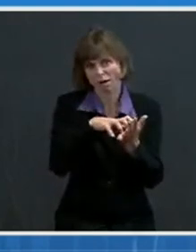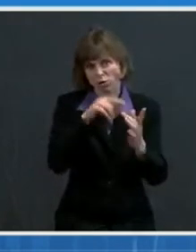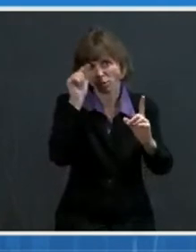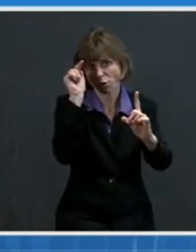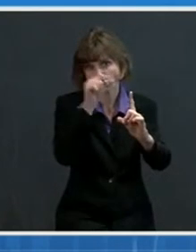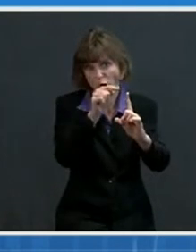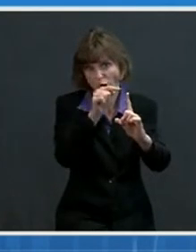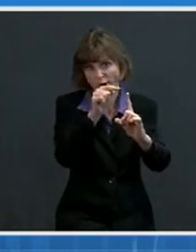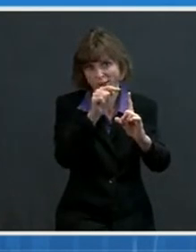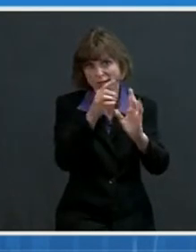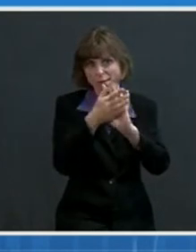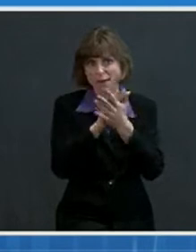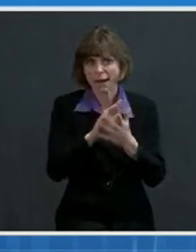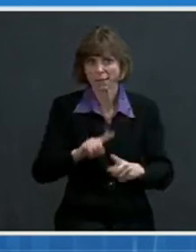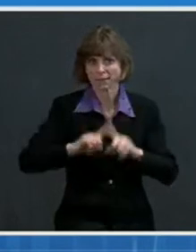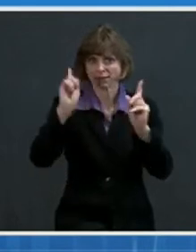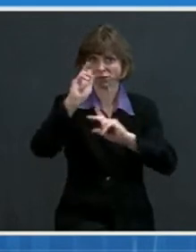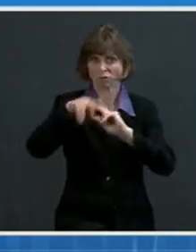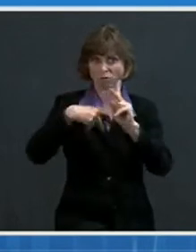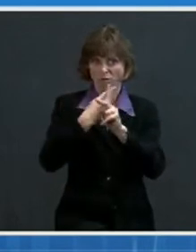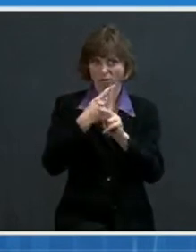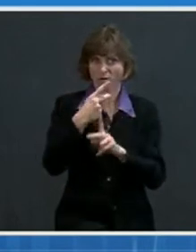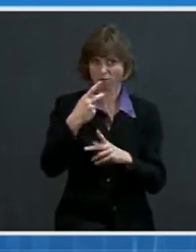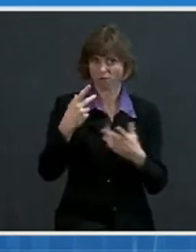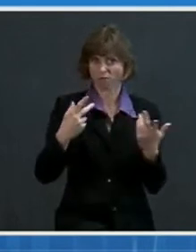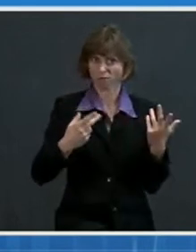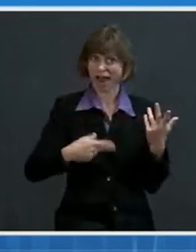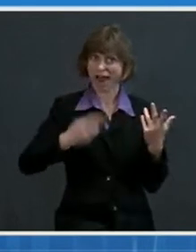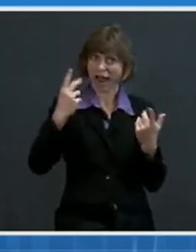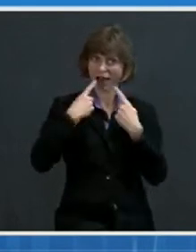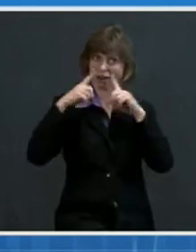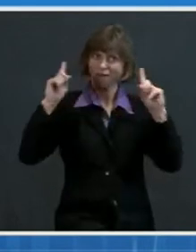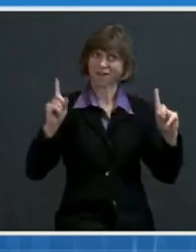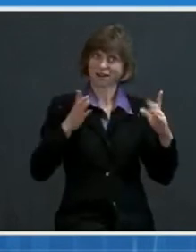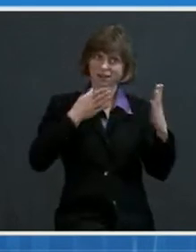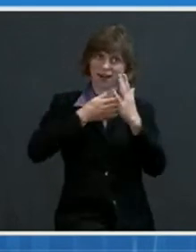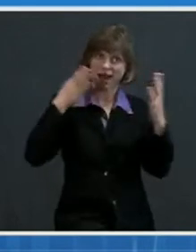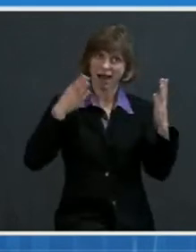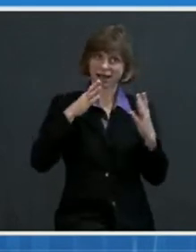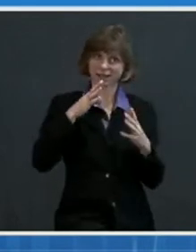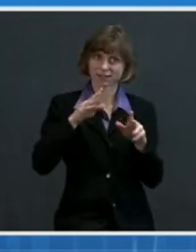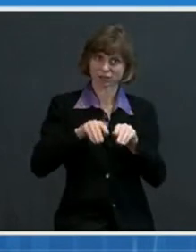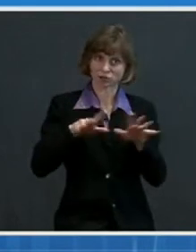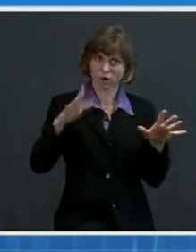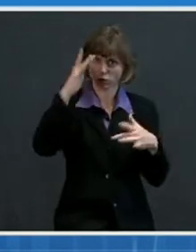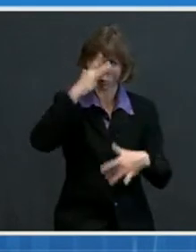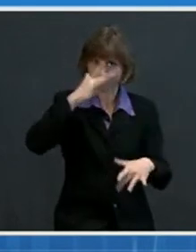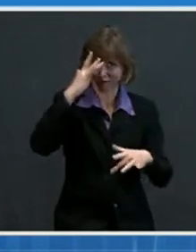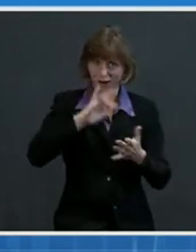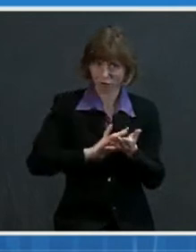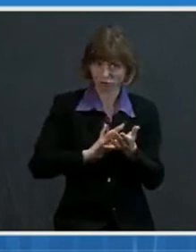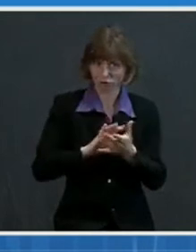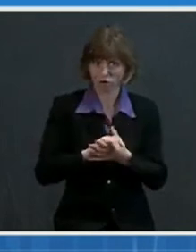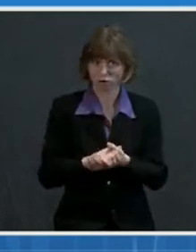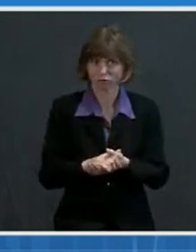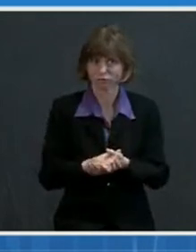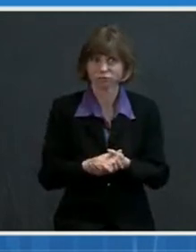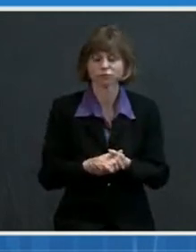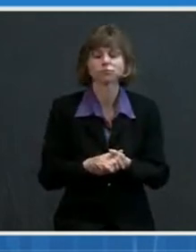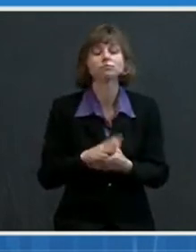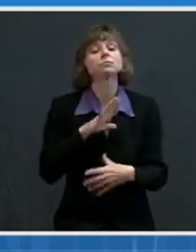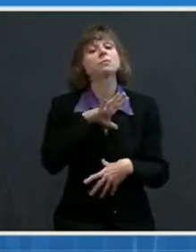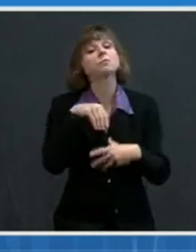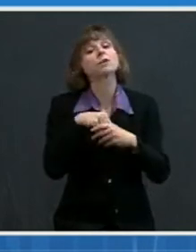to a different class of a highly effective antiretroviral drug, including the reverse